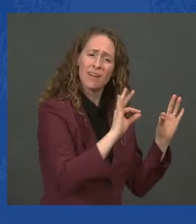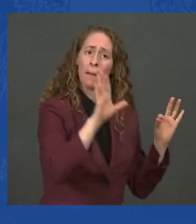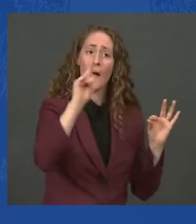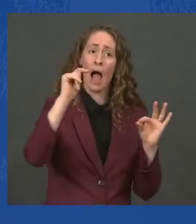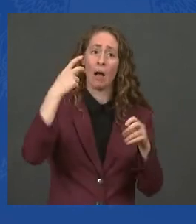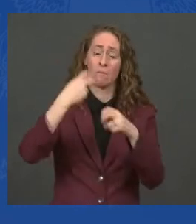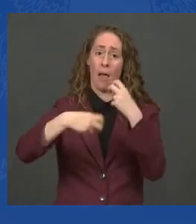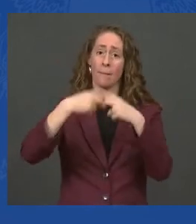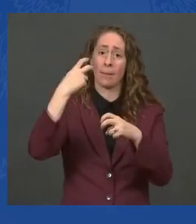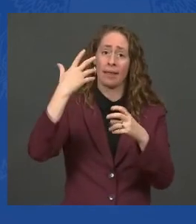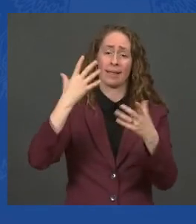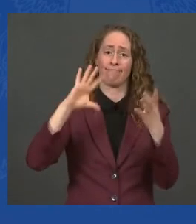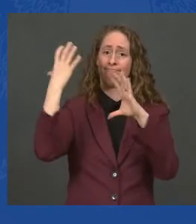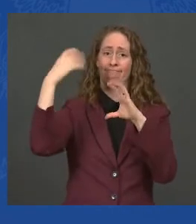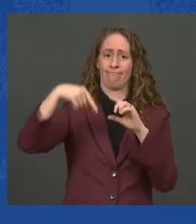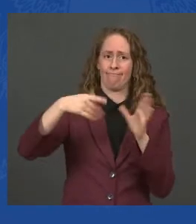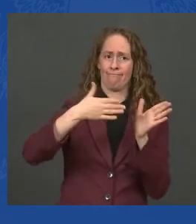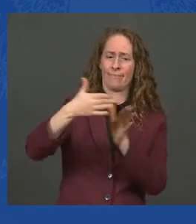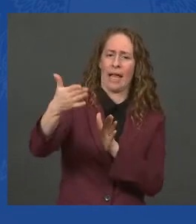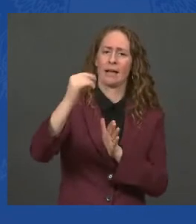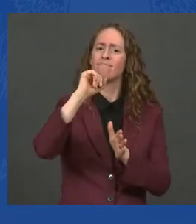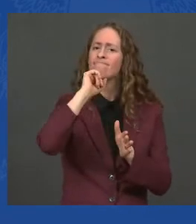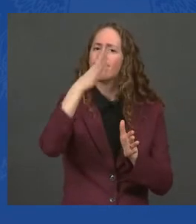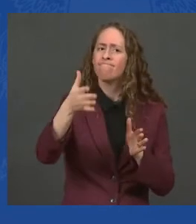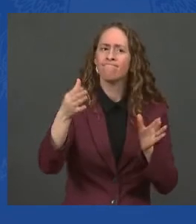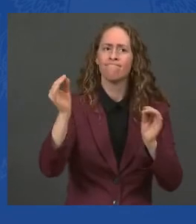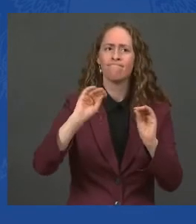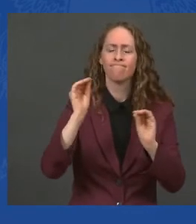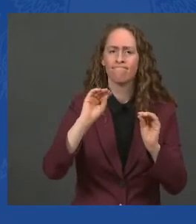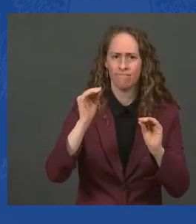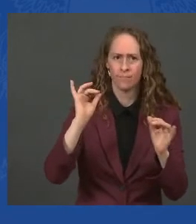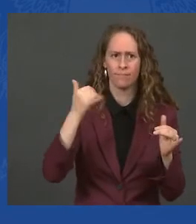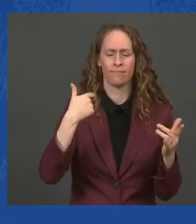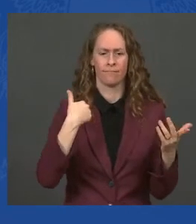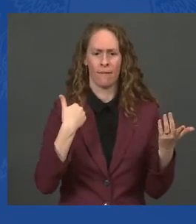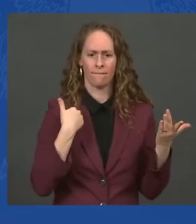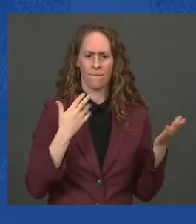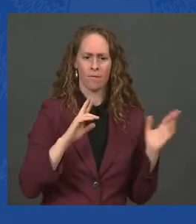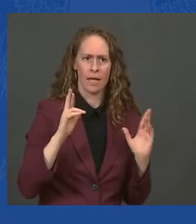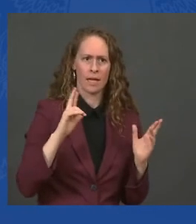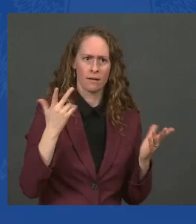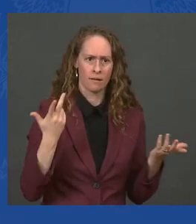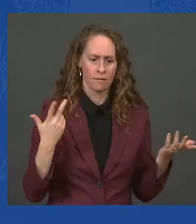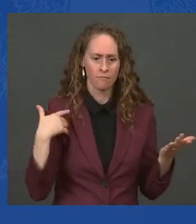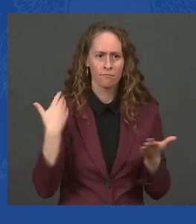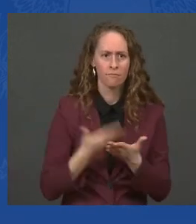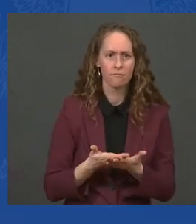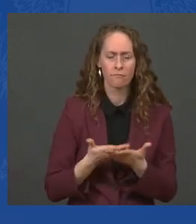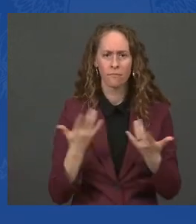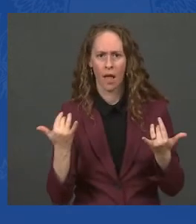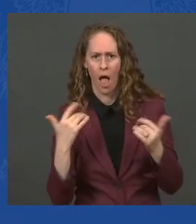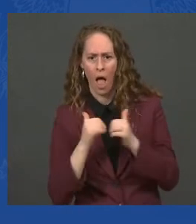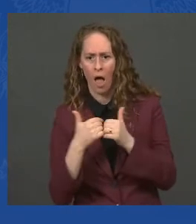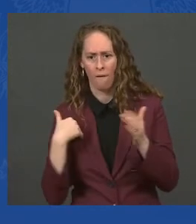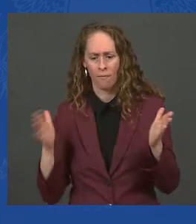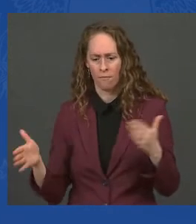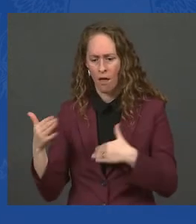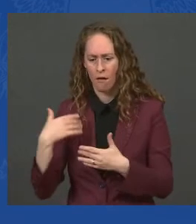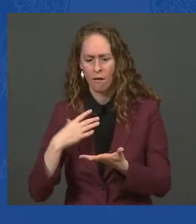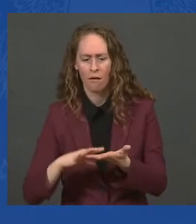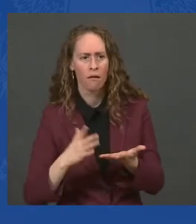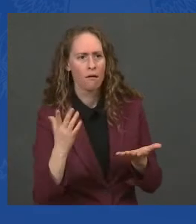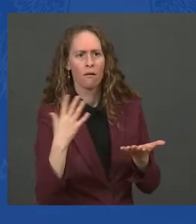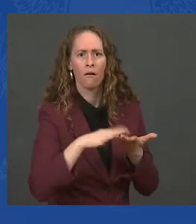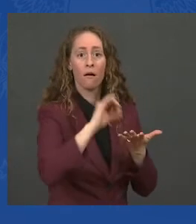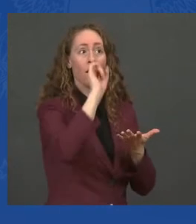from a container that gets delivered to you, to a hospital, to a state, to a — and getting it in someone's arms, that's a very,